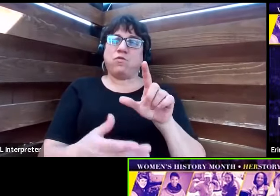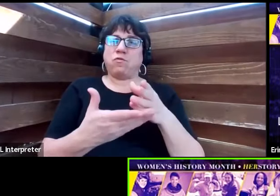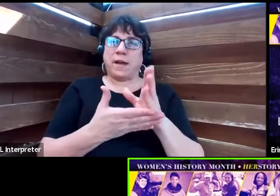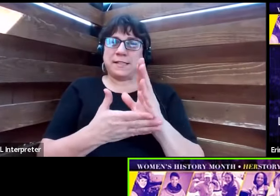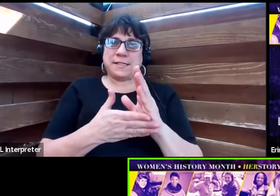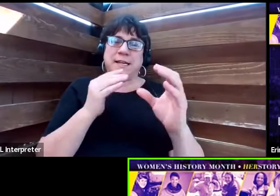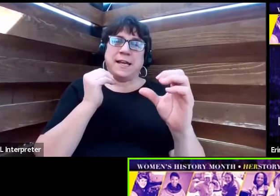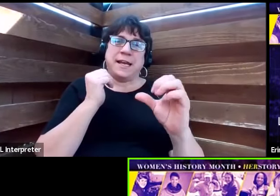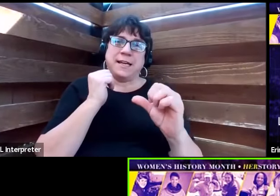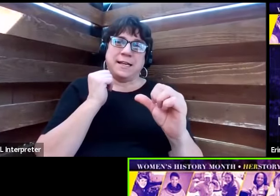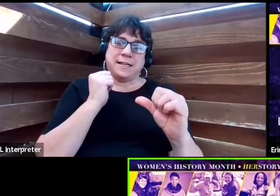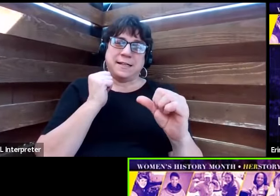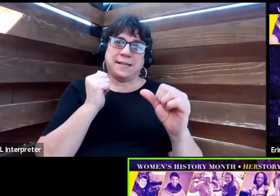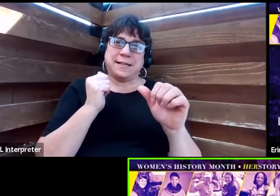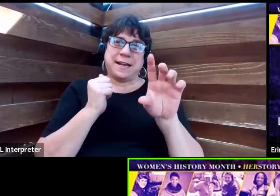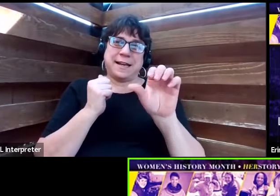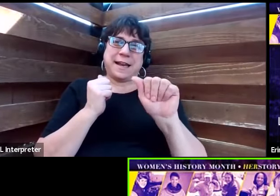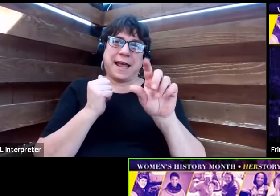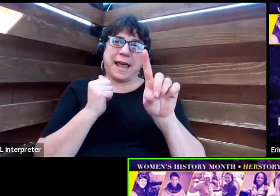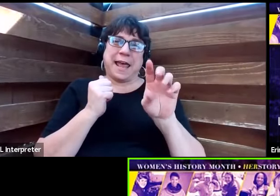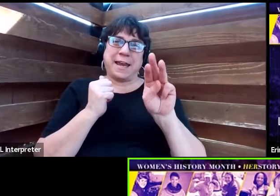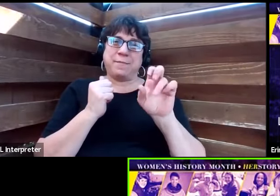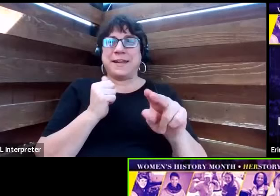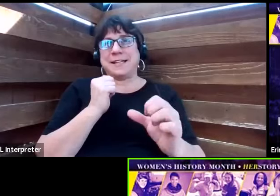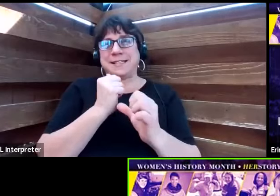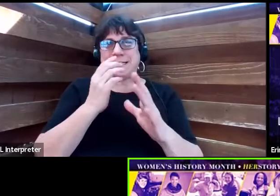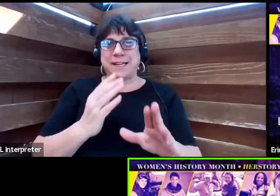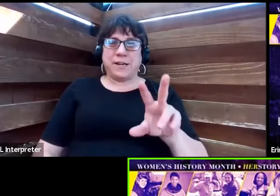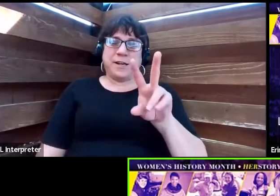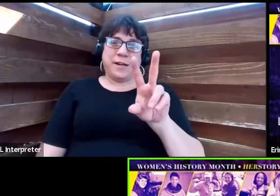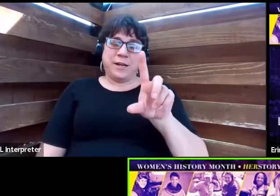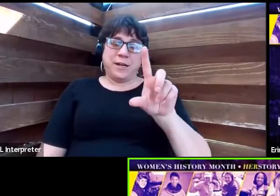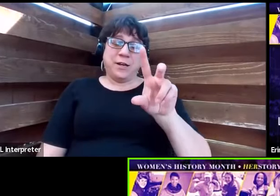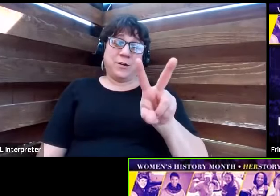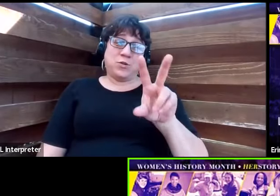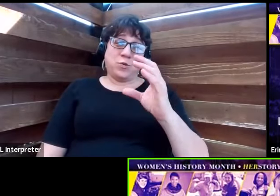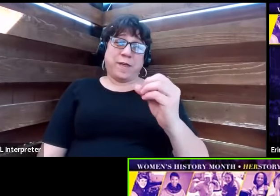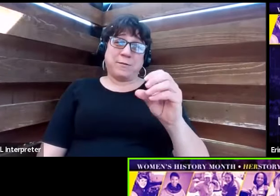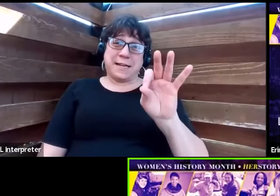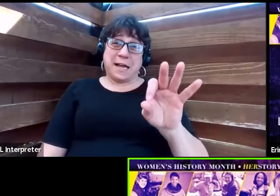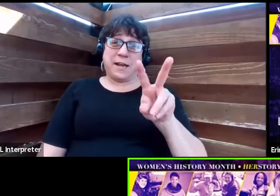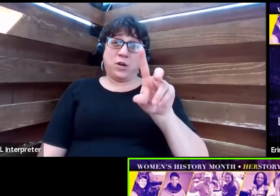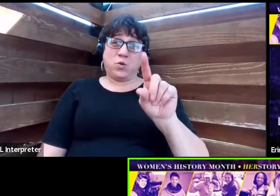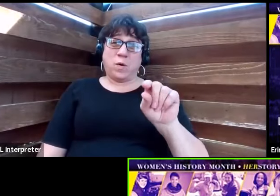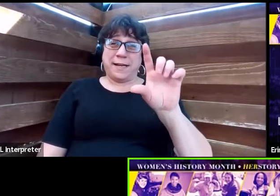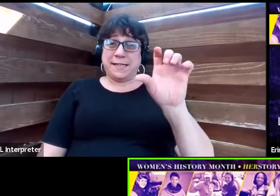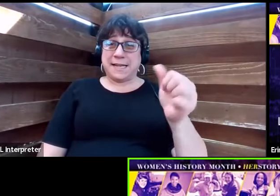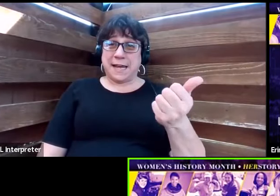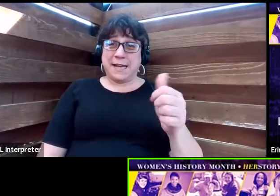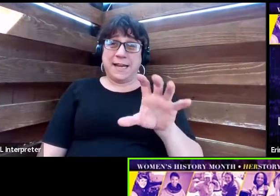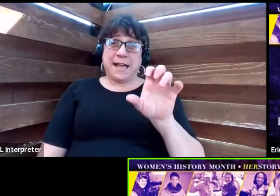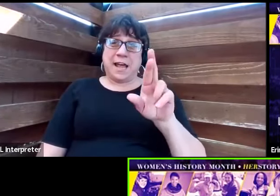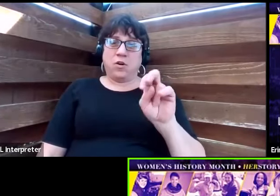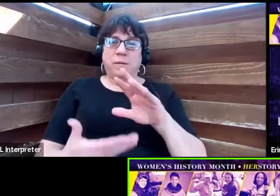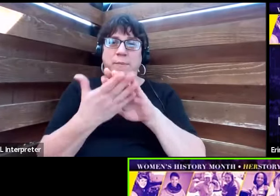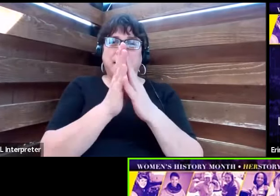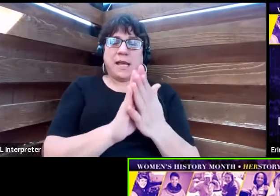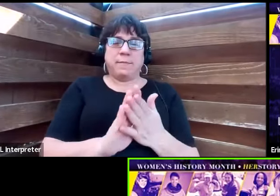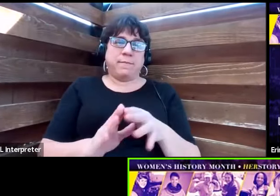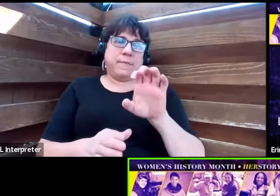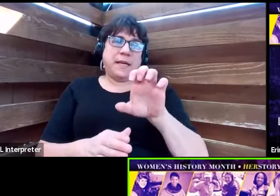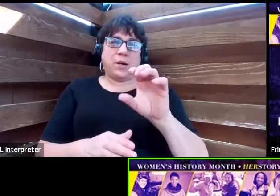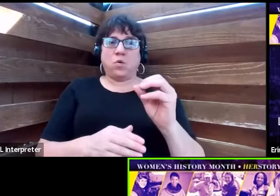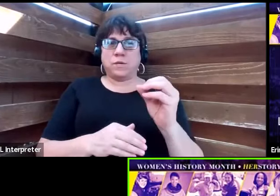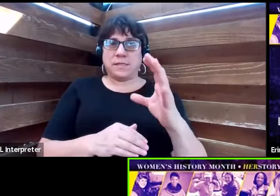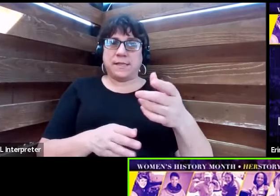assistant in 2009. Wow, how she's blossomed. In 2010, Erin became the Equal Employment